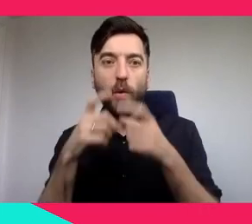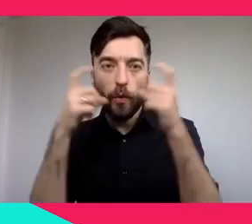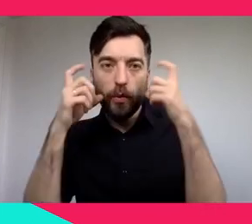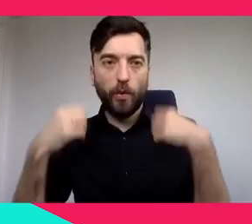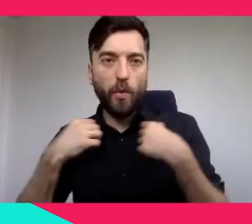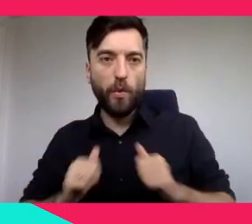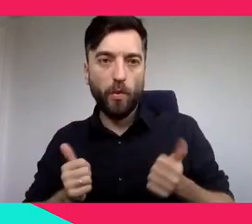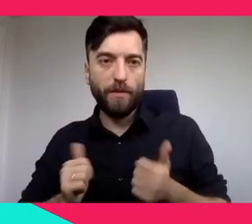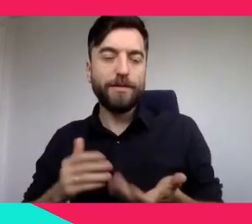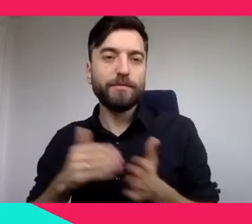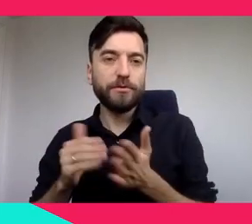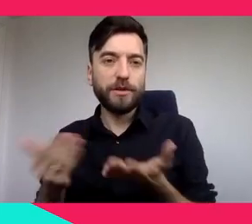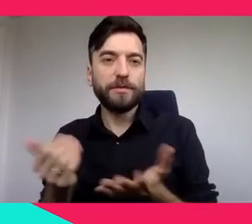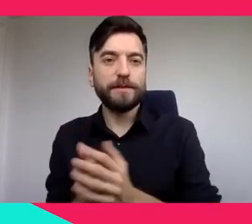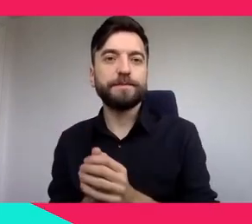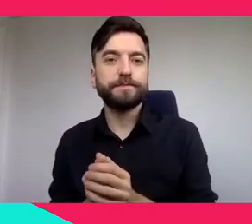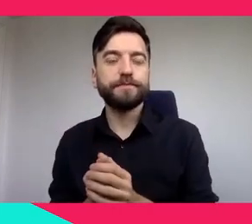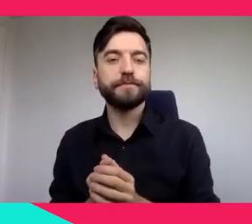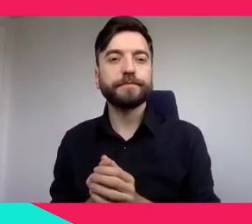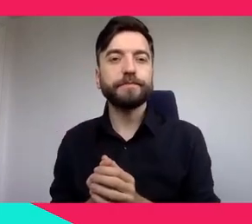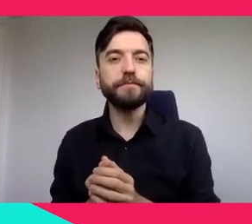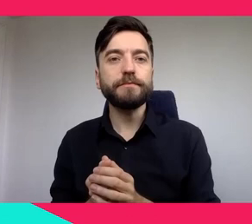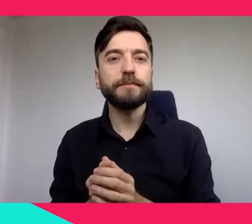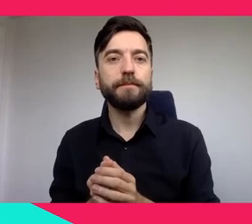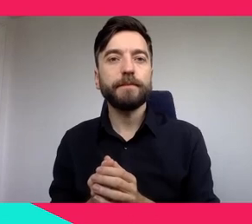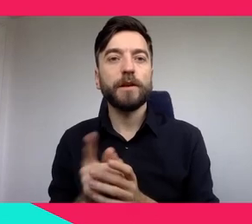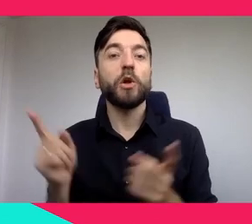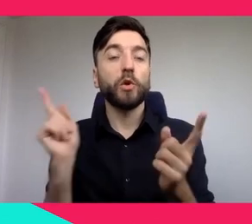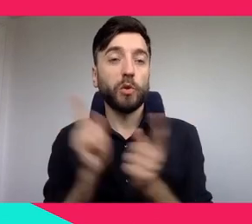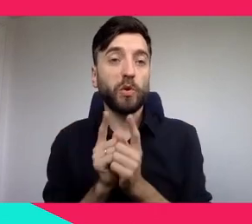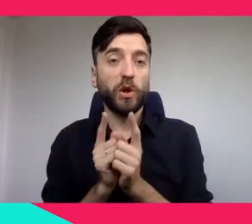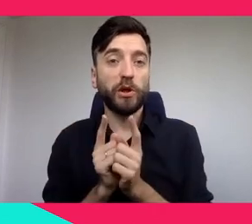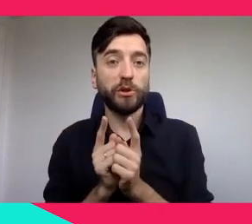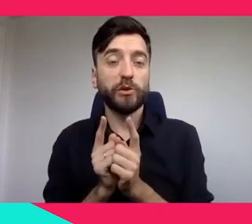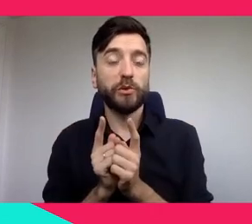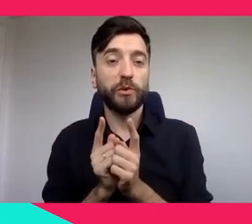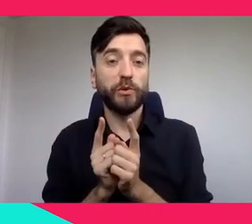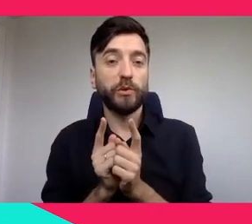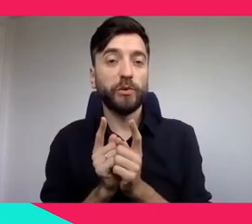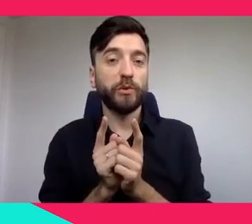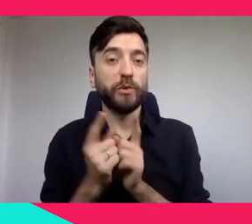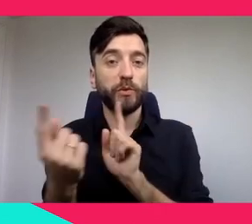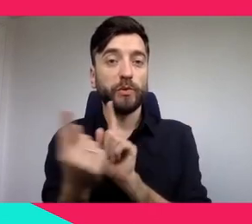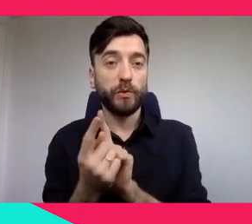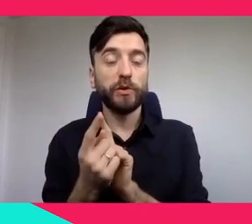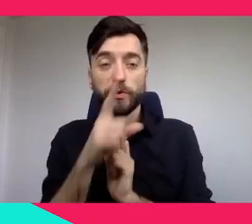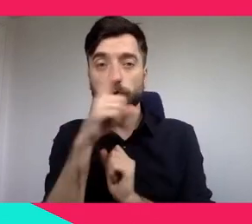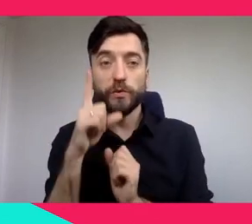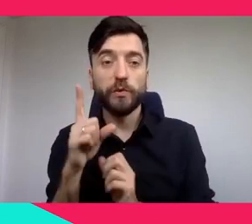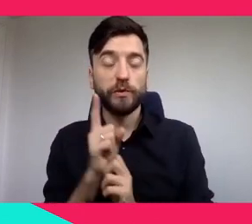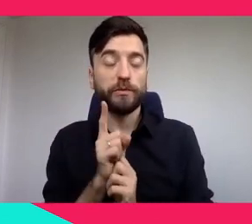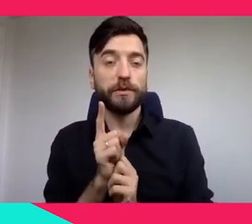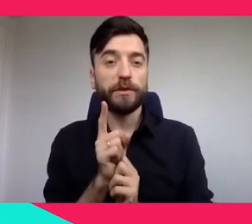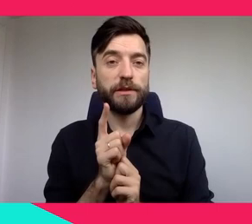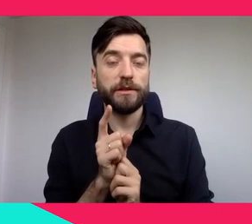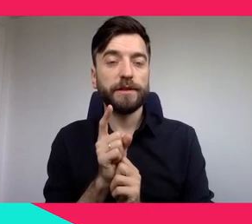freely to meet the fighters. The scenario in the NME adapts to the behavior of the visitor, so it's a personalized